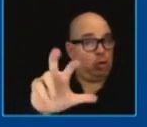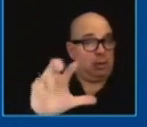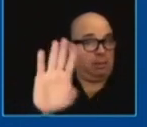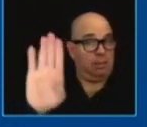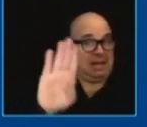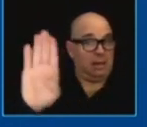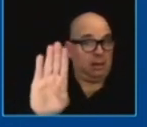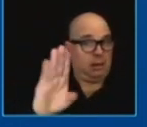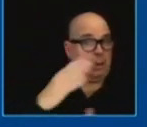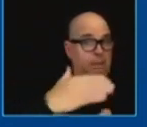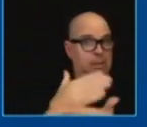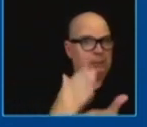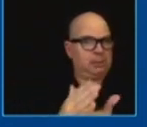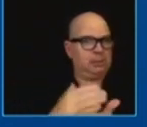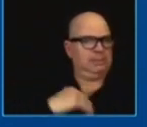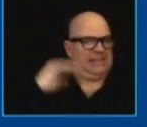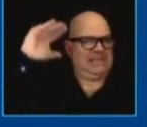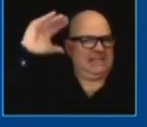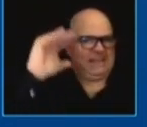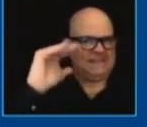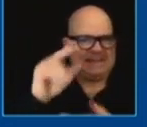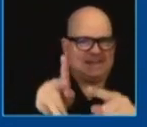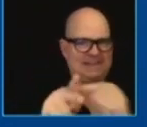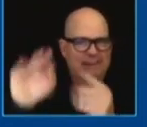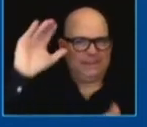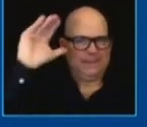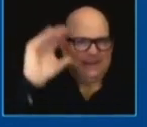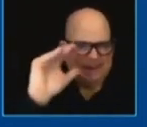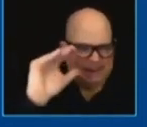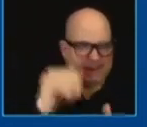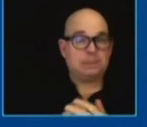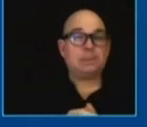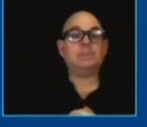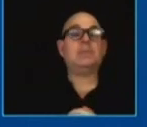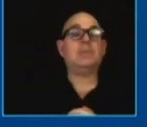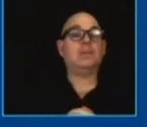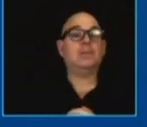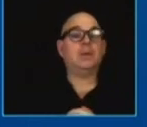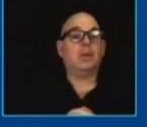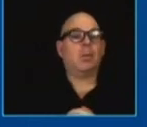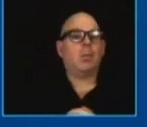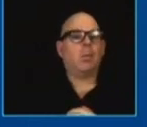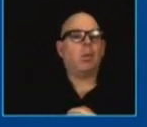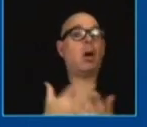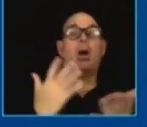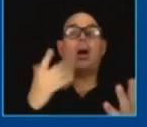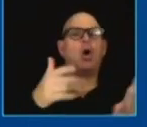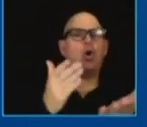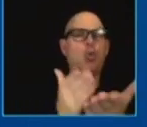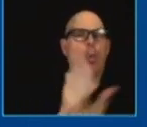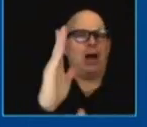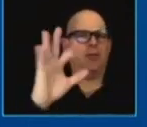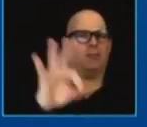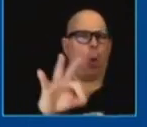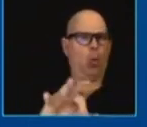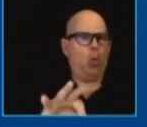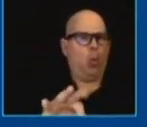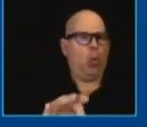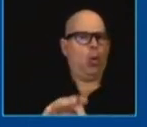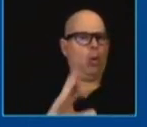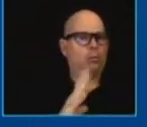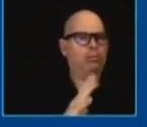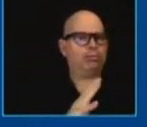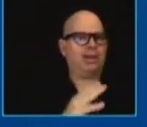and in terms of the sacred right to vote and the integrity of our elections this is going to be a fight i know we're disappointed by last night's vote